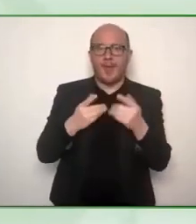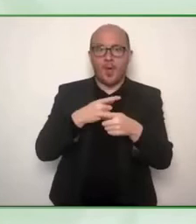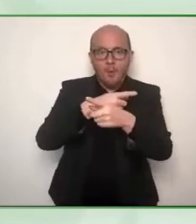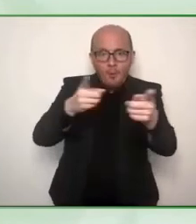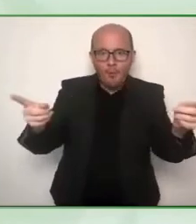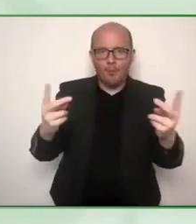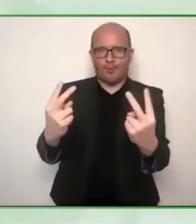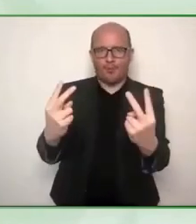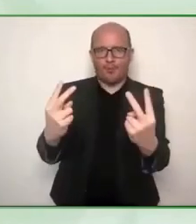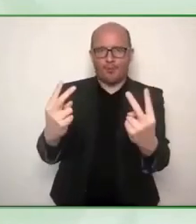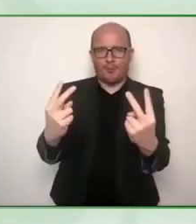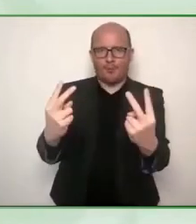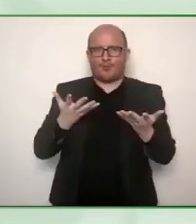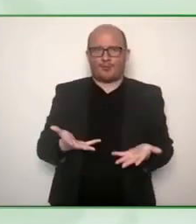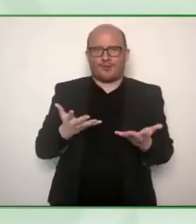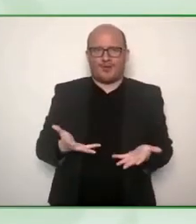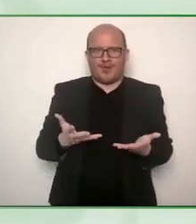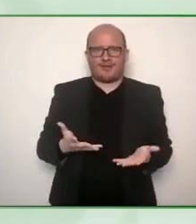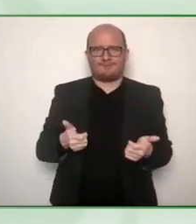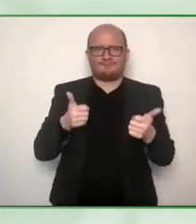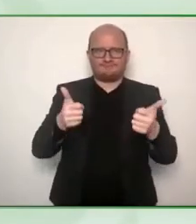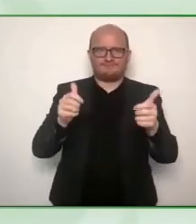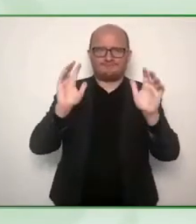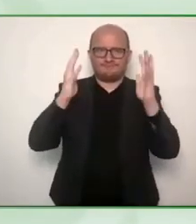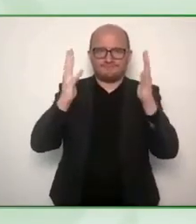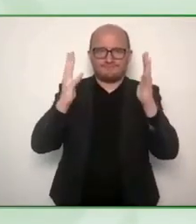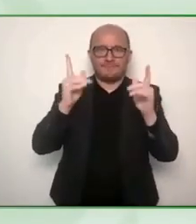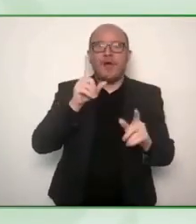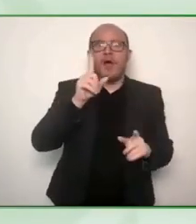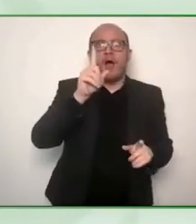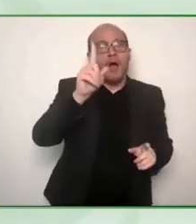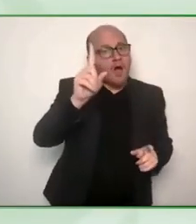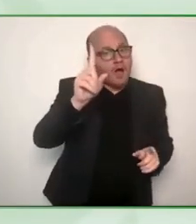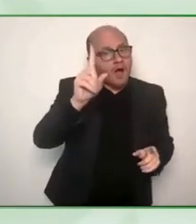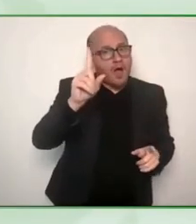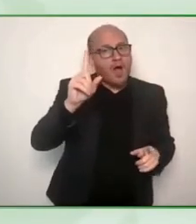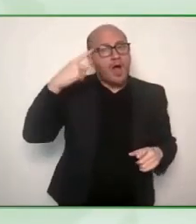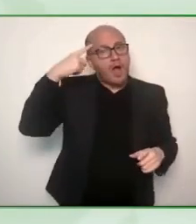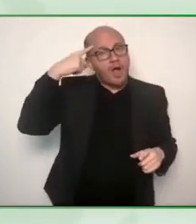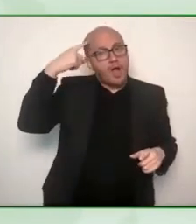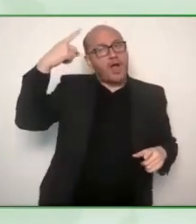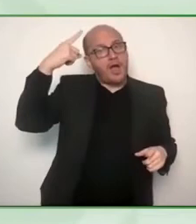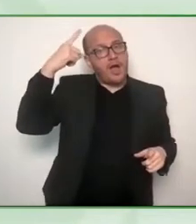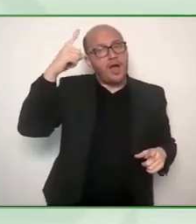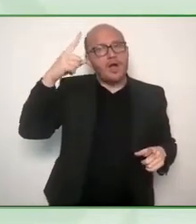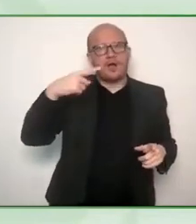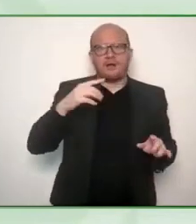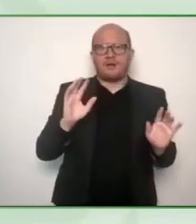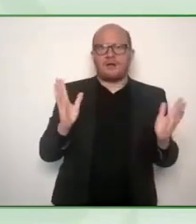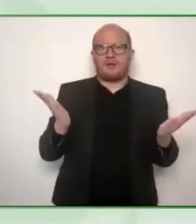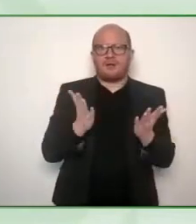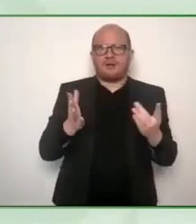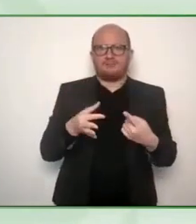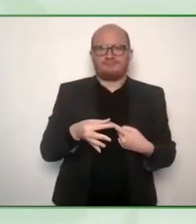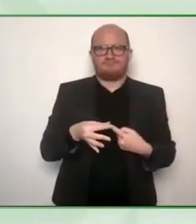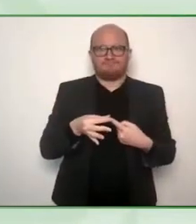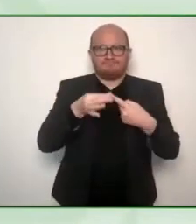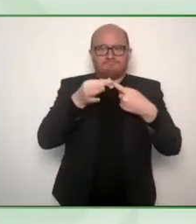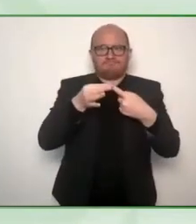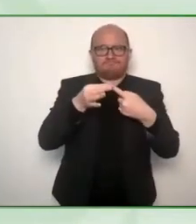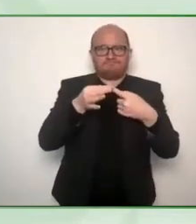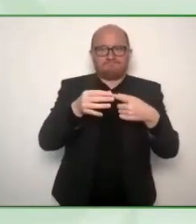you for the listeners oh except we do have something special please stay on the line